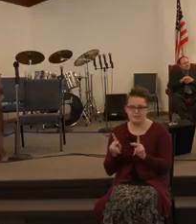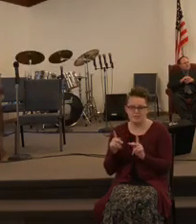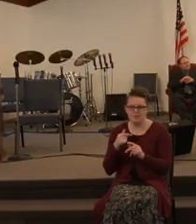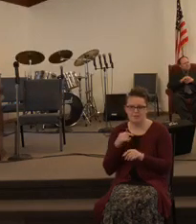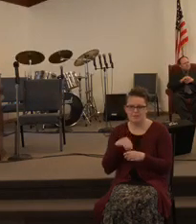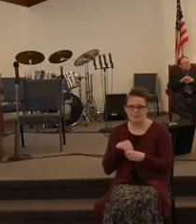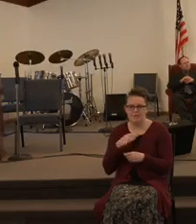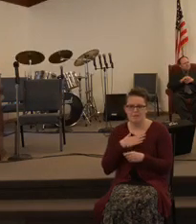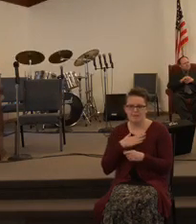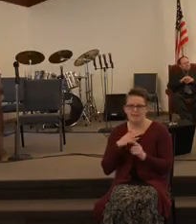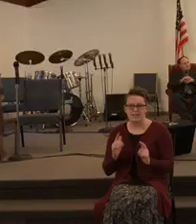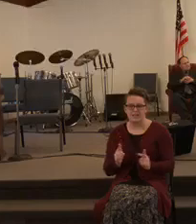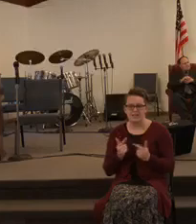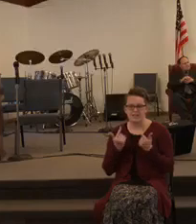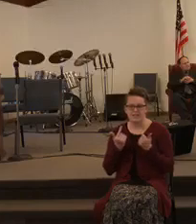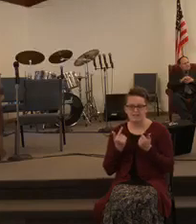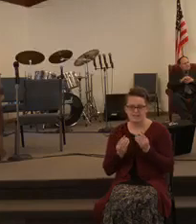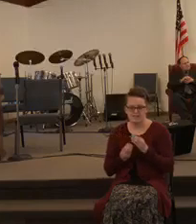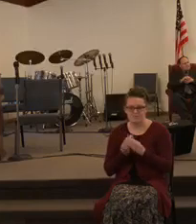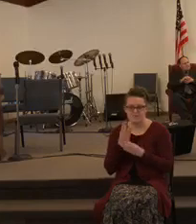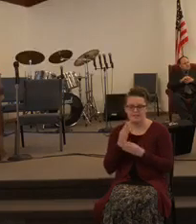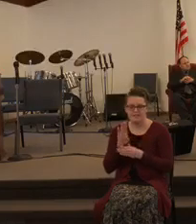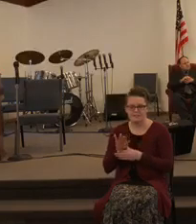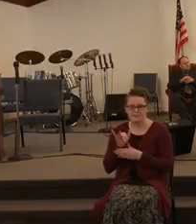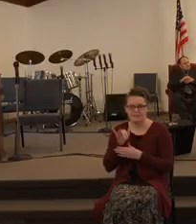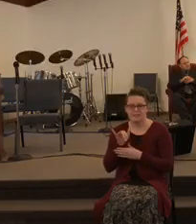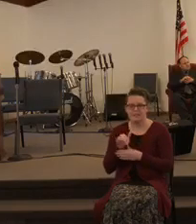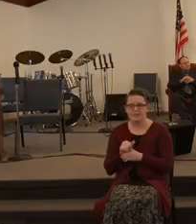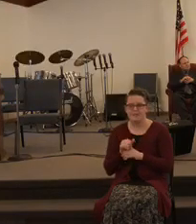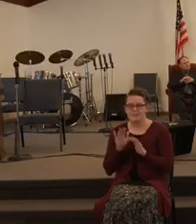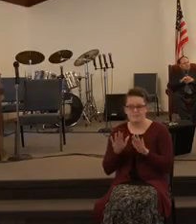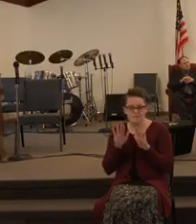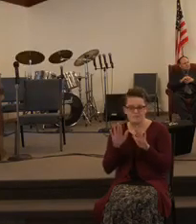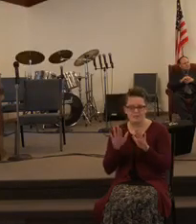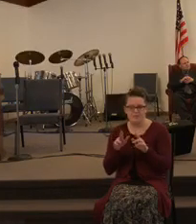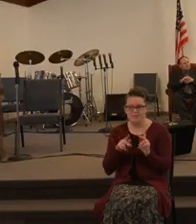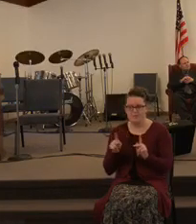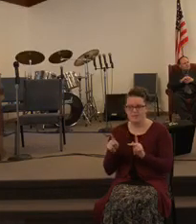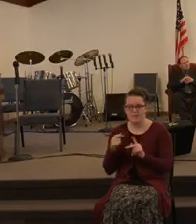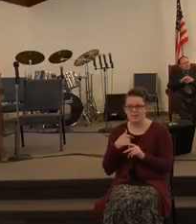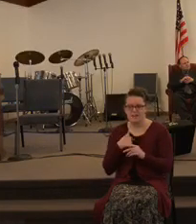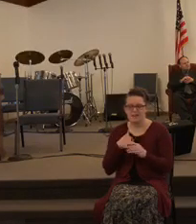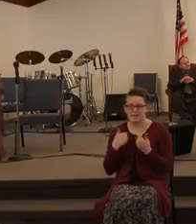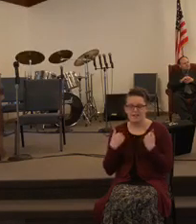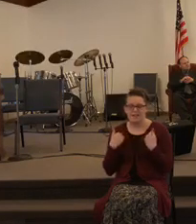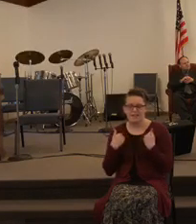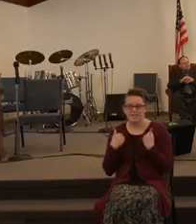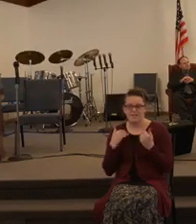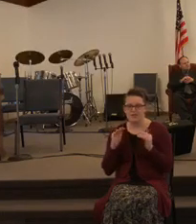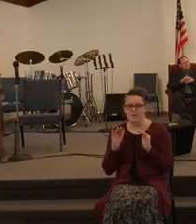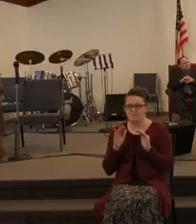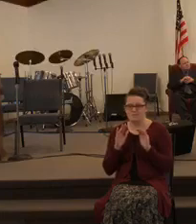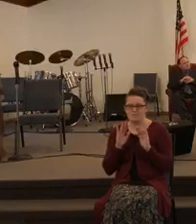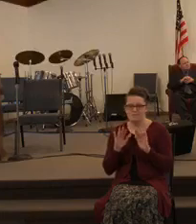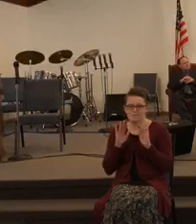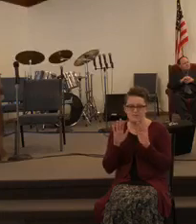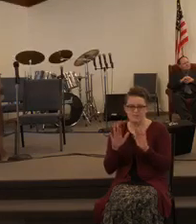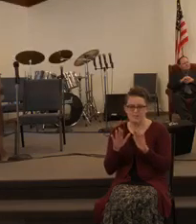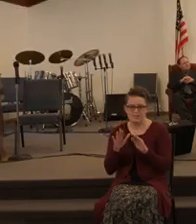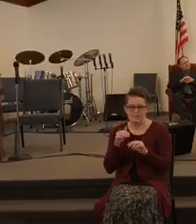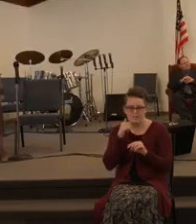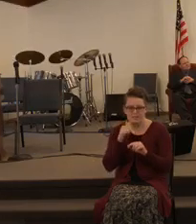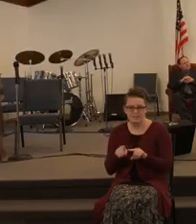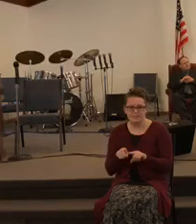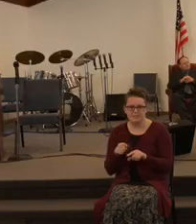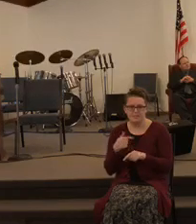I was raised by wonderful people. I have wonderful sisters. I didn't have no brothers, but I had